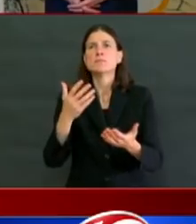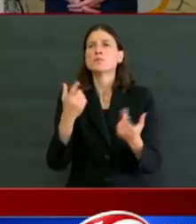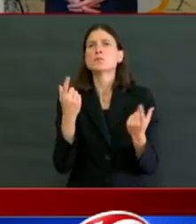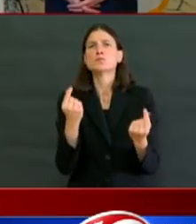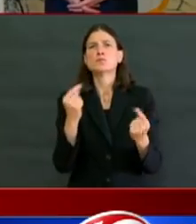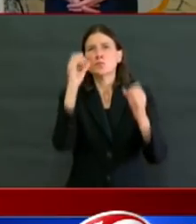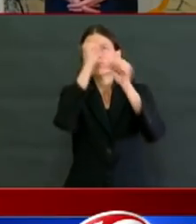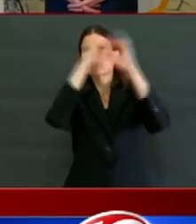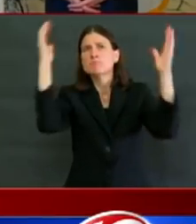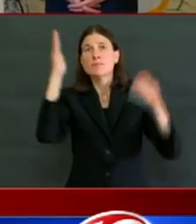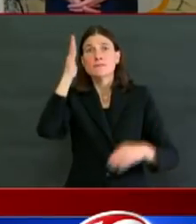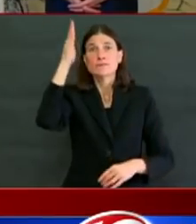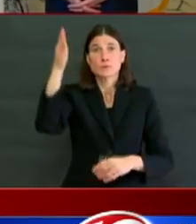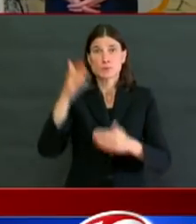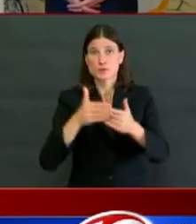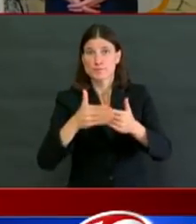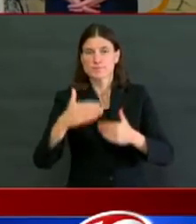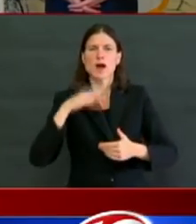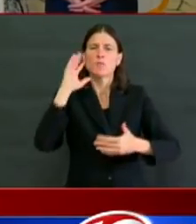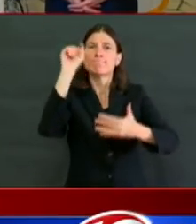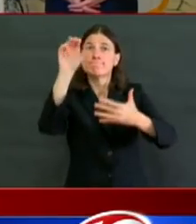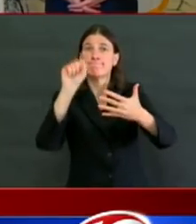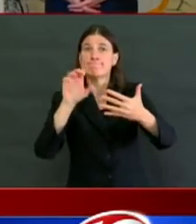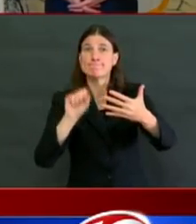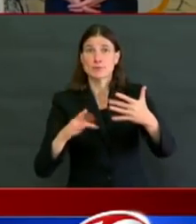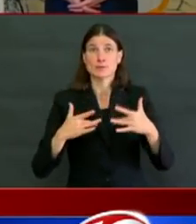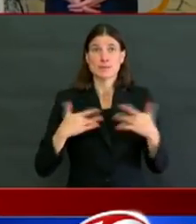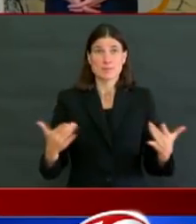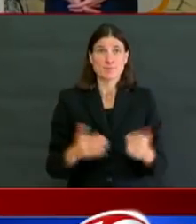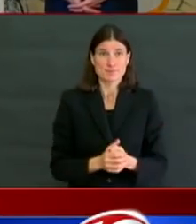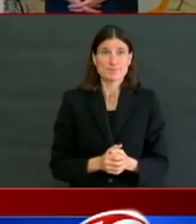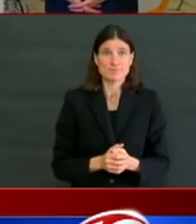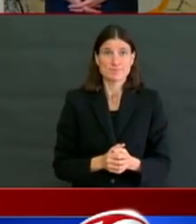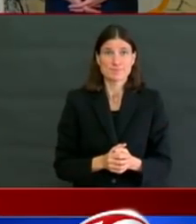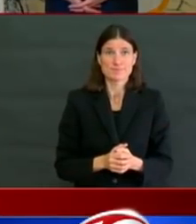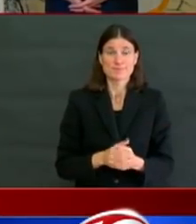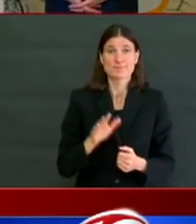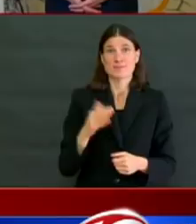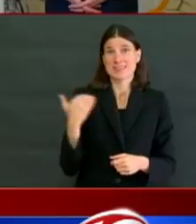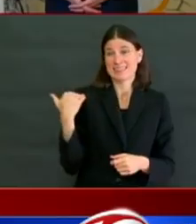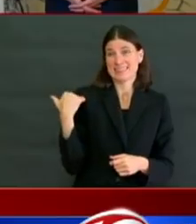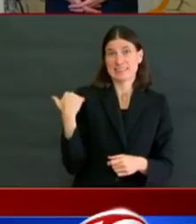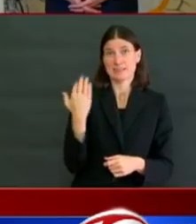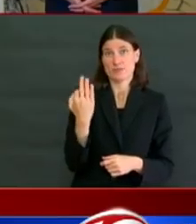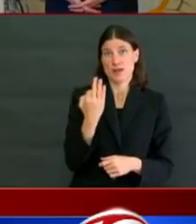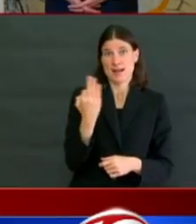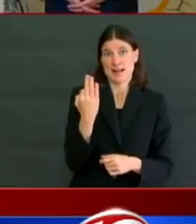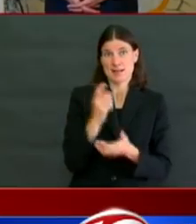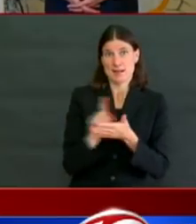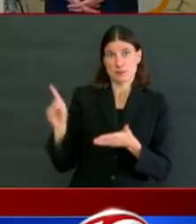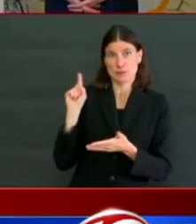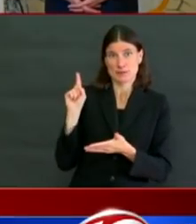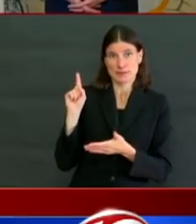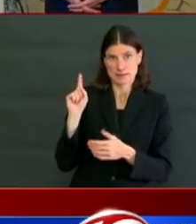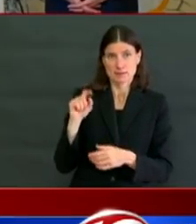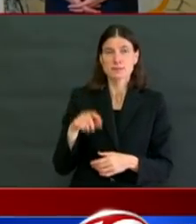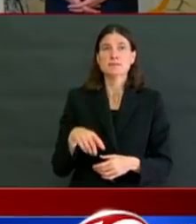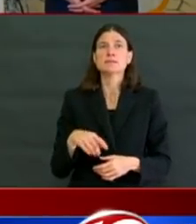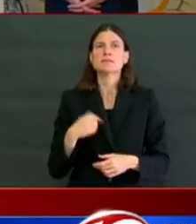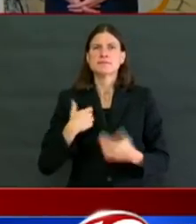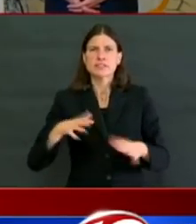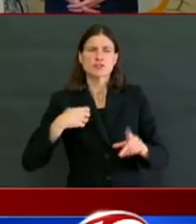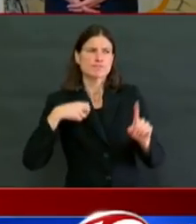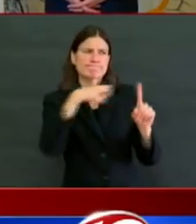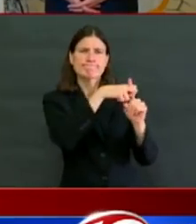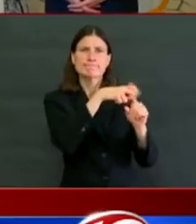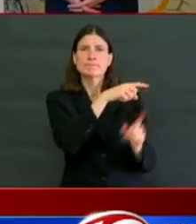So I announced, I think last Friday, that I was asking DEM Director Janet Coyt to work with the team